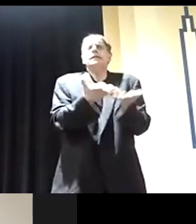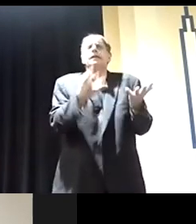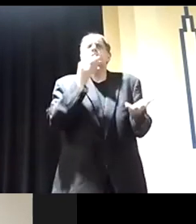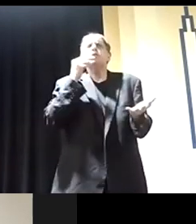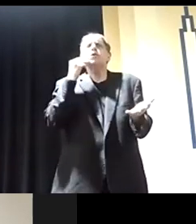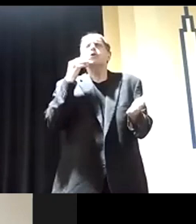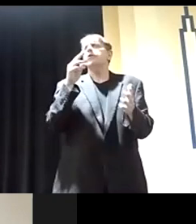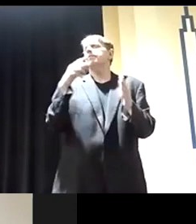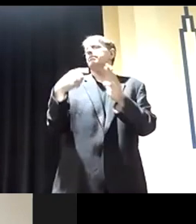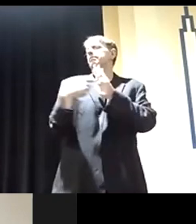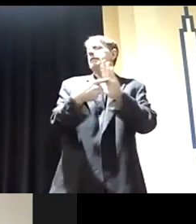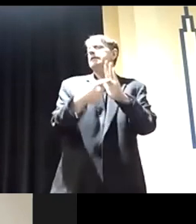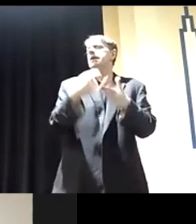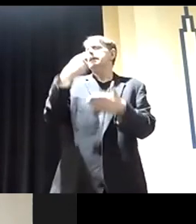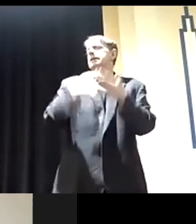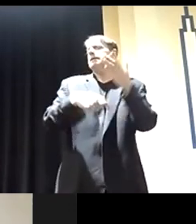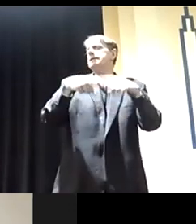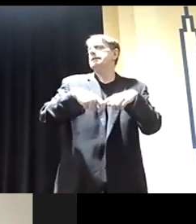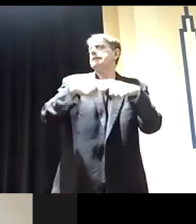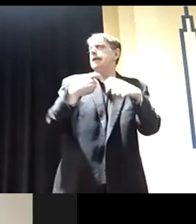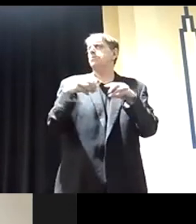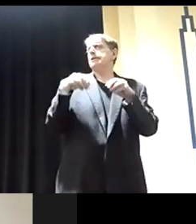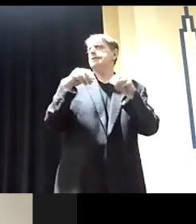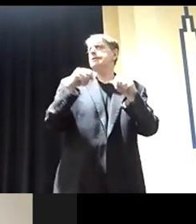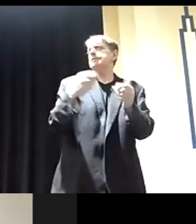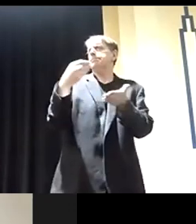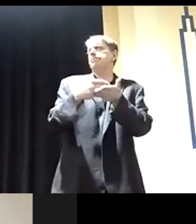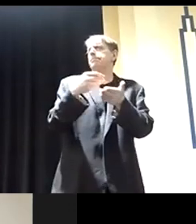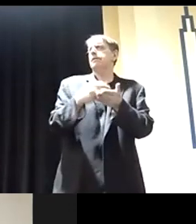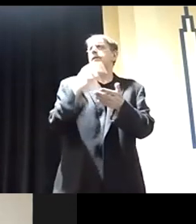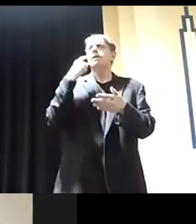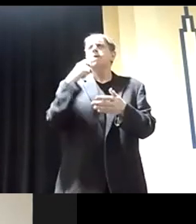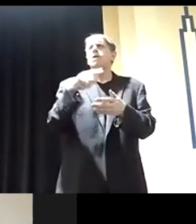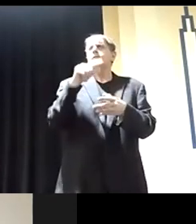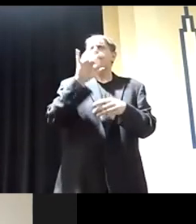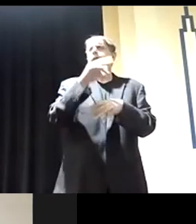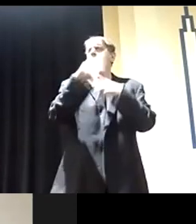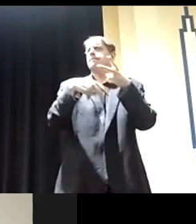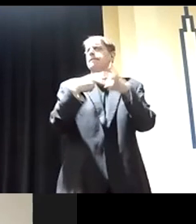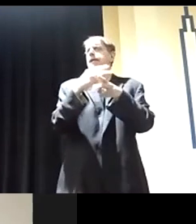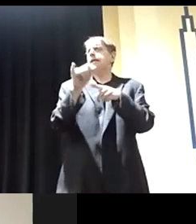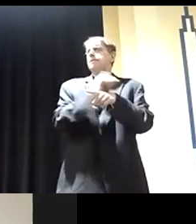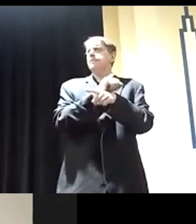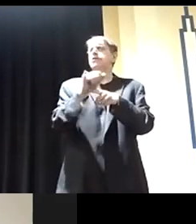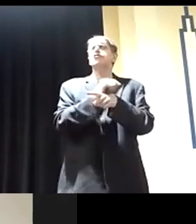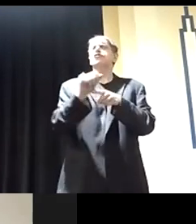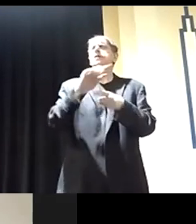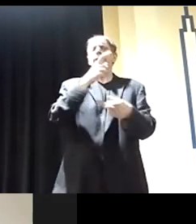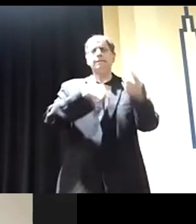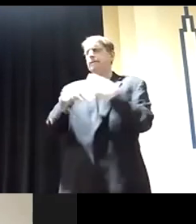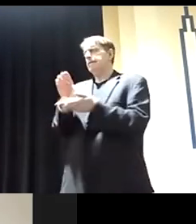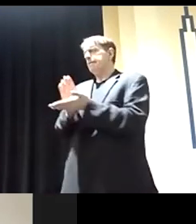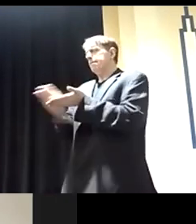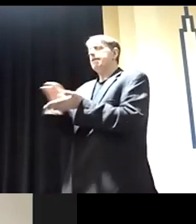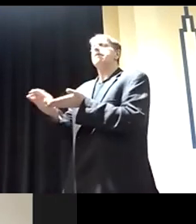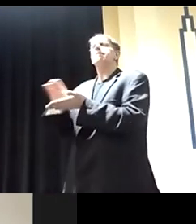subsidies for, for all the folks involved in these dirty industries and actually reinvest those money into the things